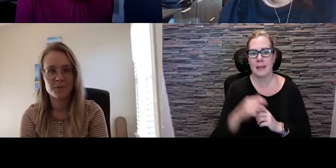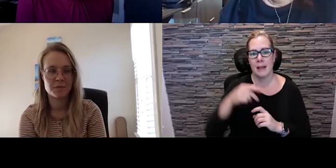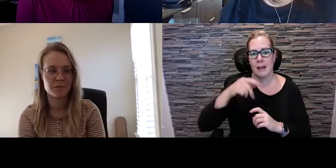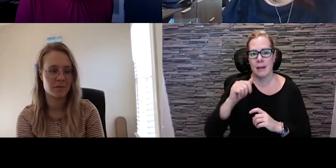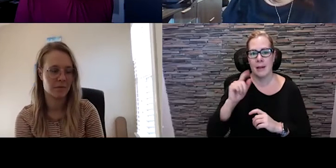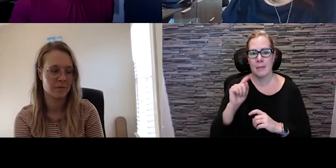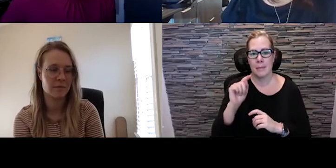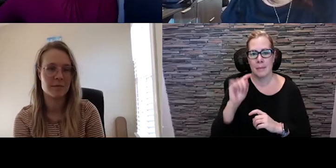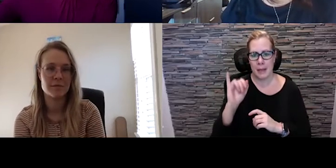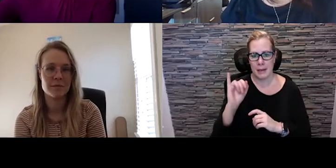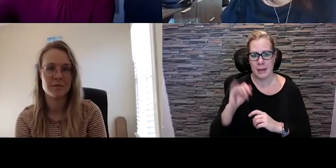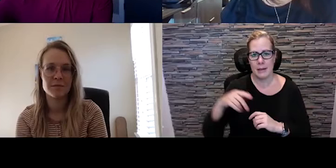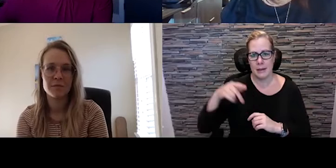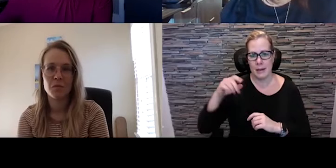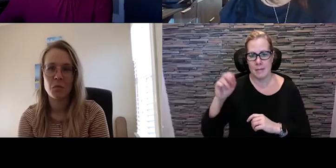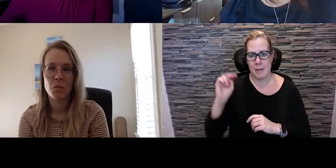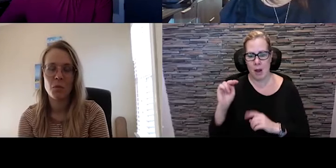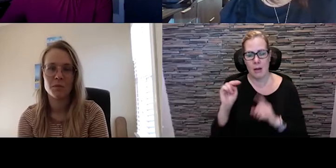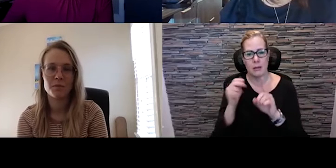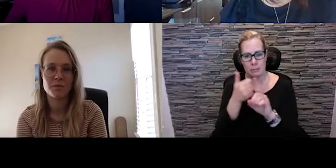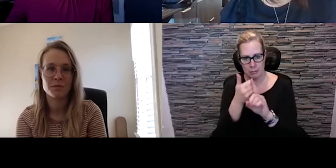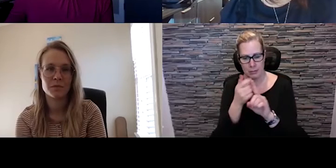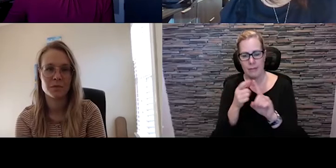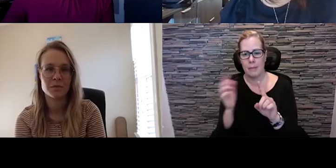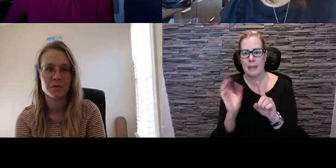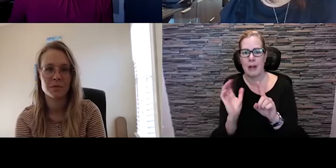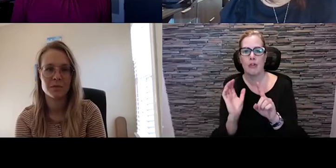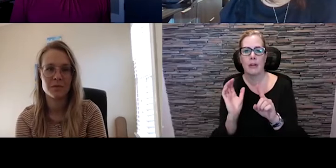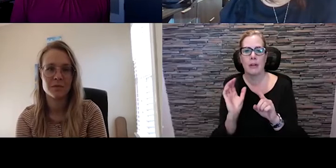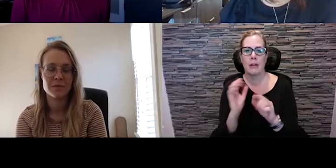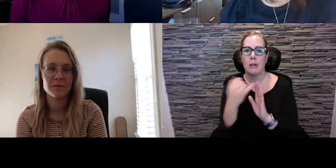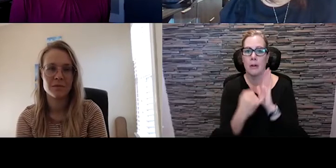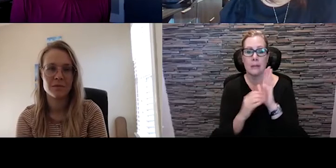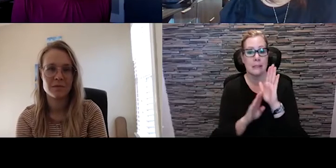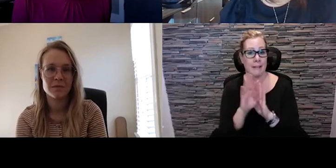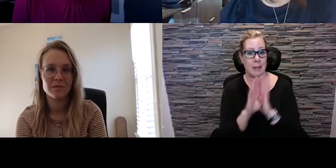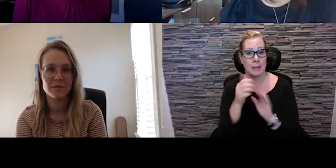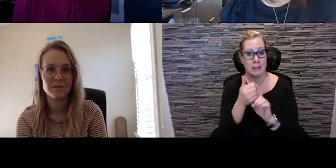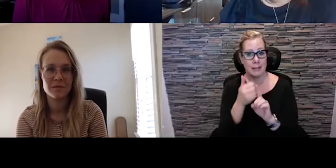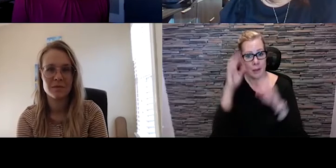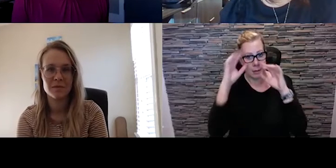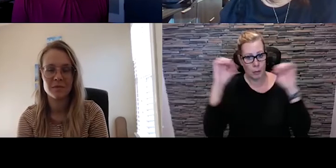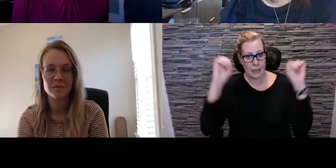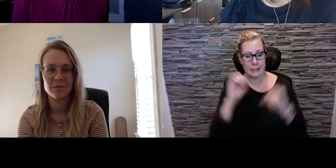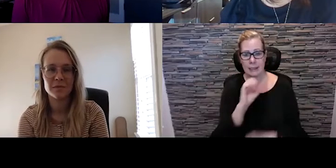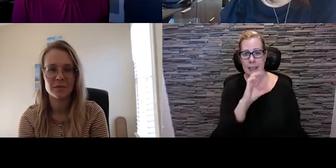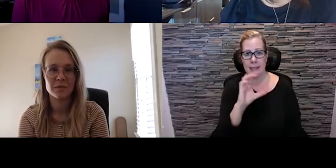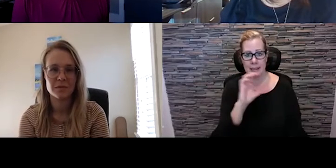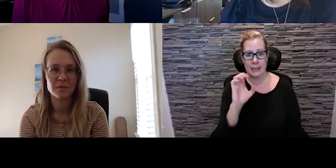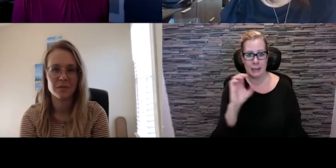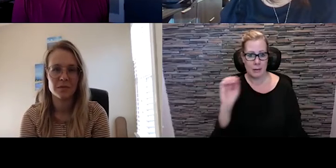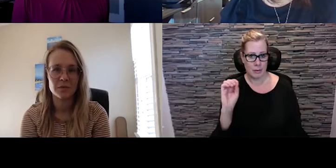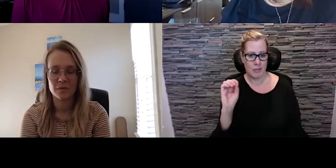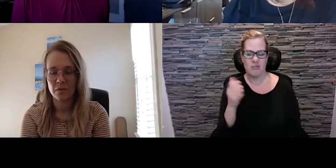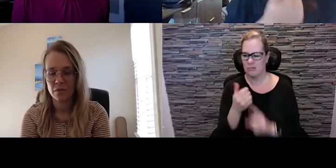Patti Pohn. Patti joins us from Calgary Arts Development. There she is the president and CEO and is a veteran of the